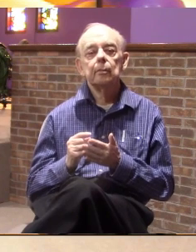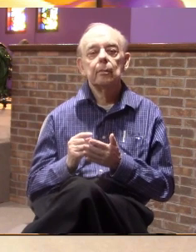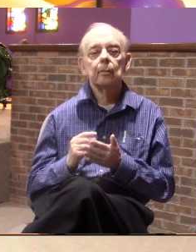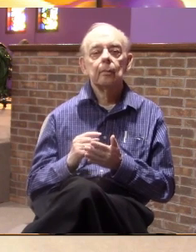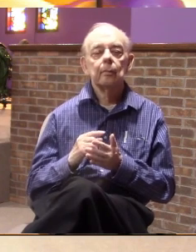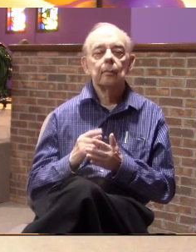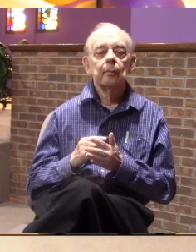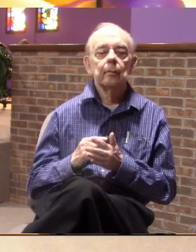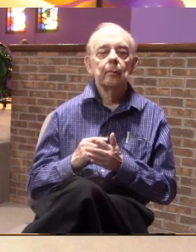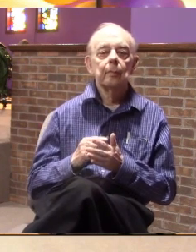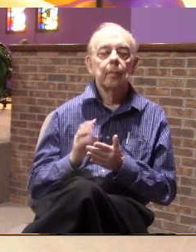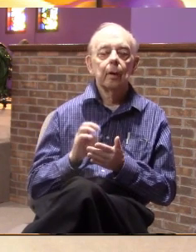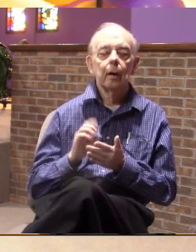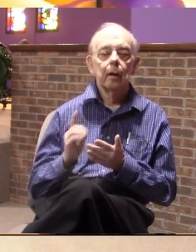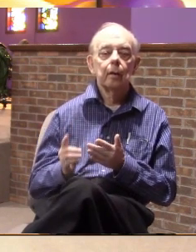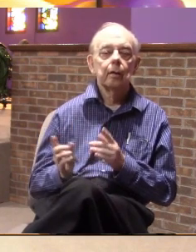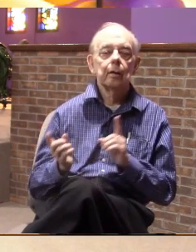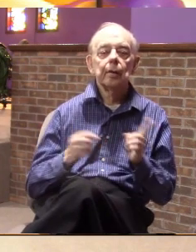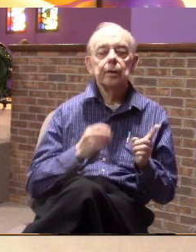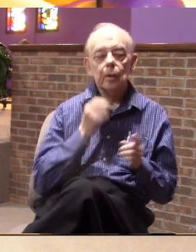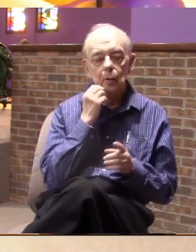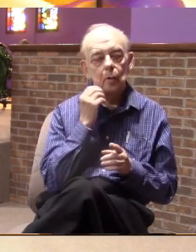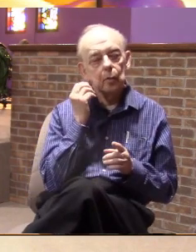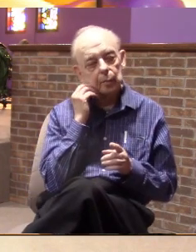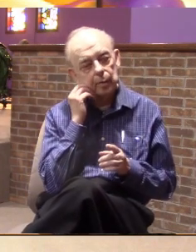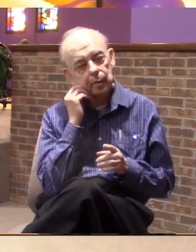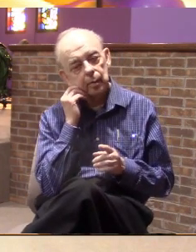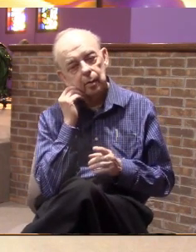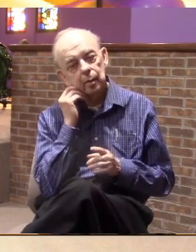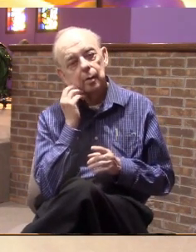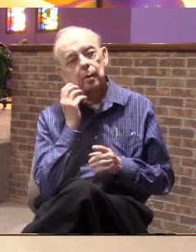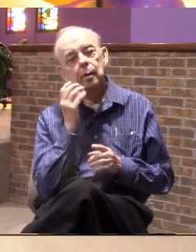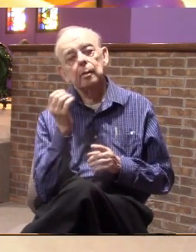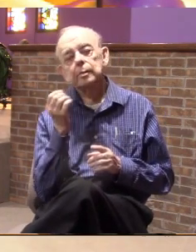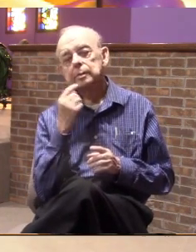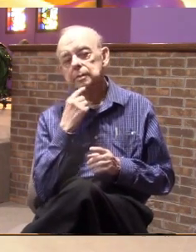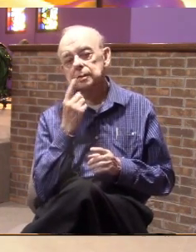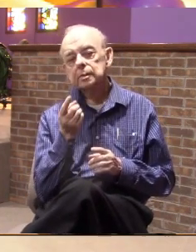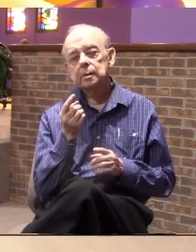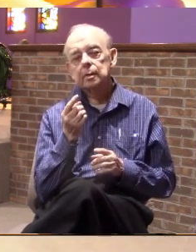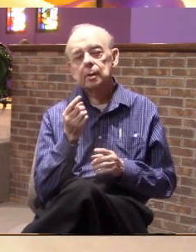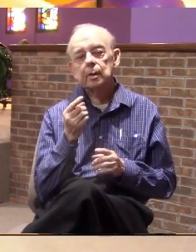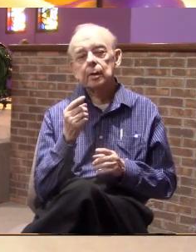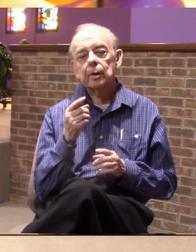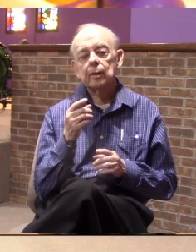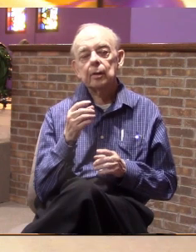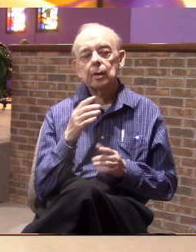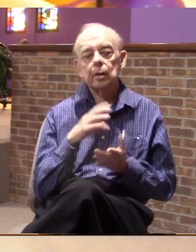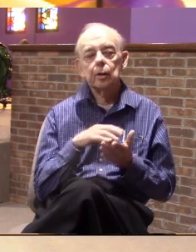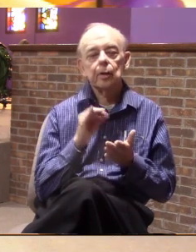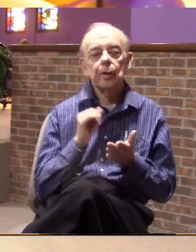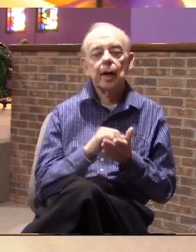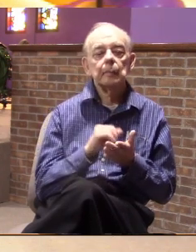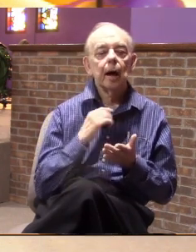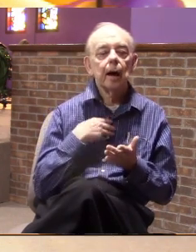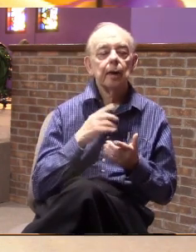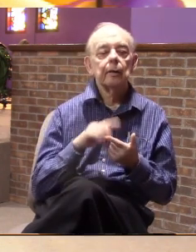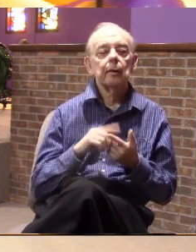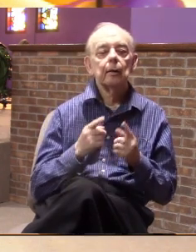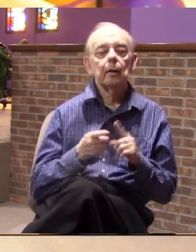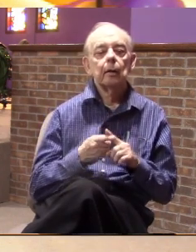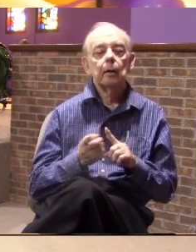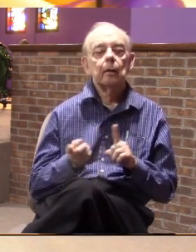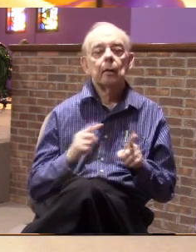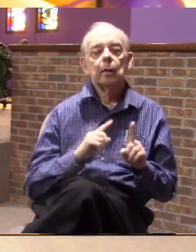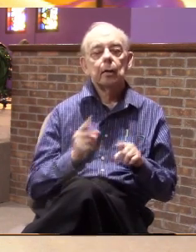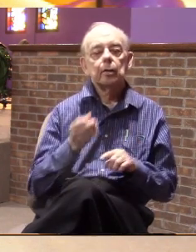and then on the weekend they go home and he said I found out that my friend when